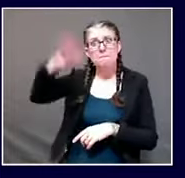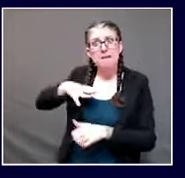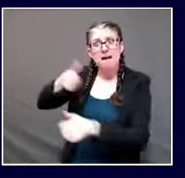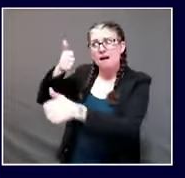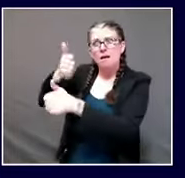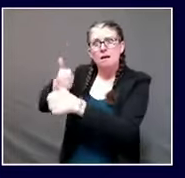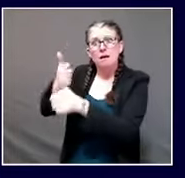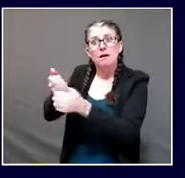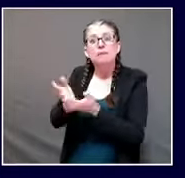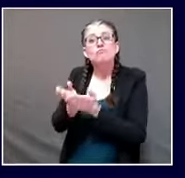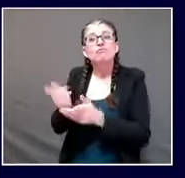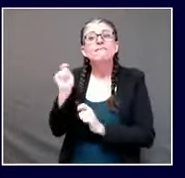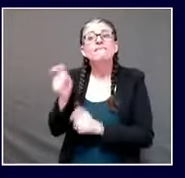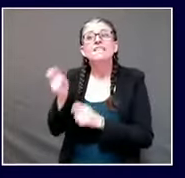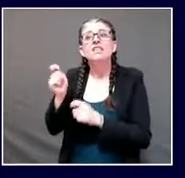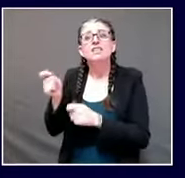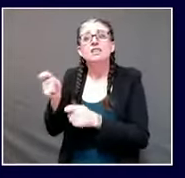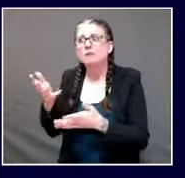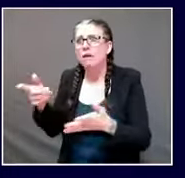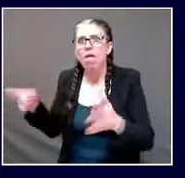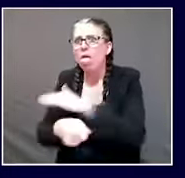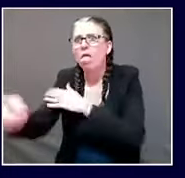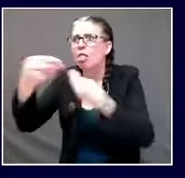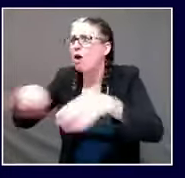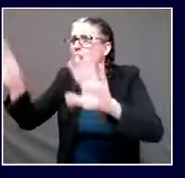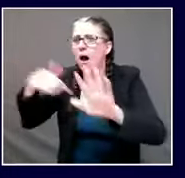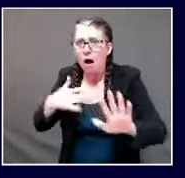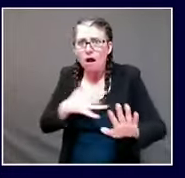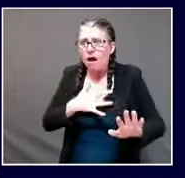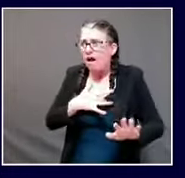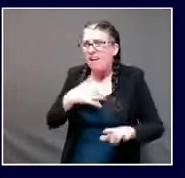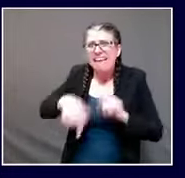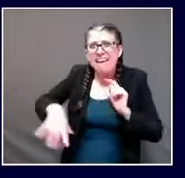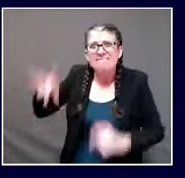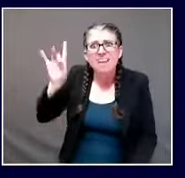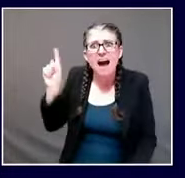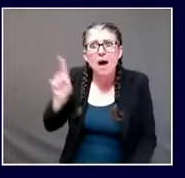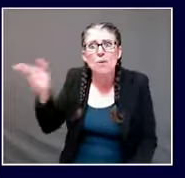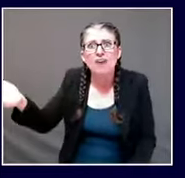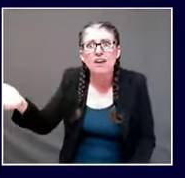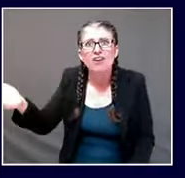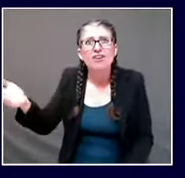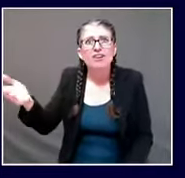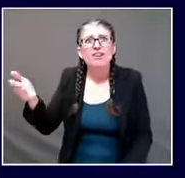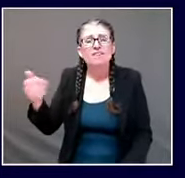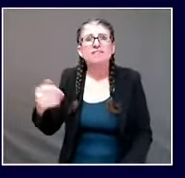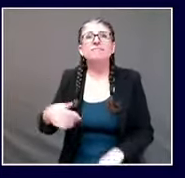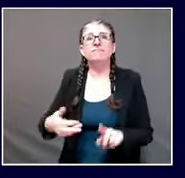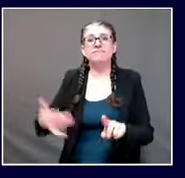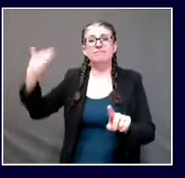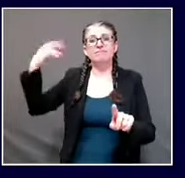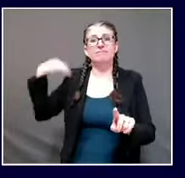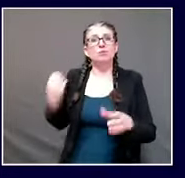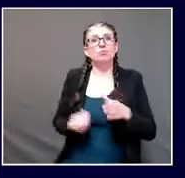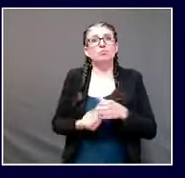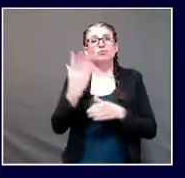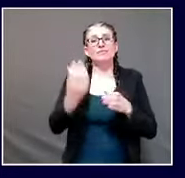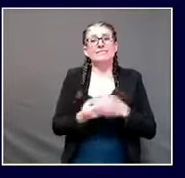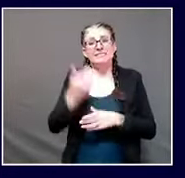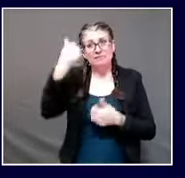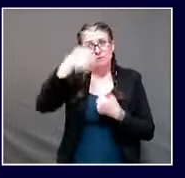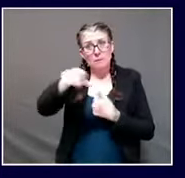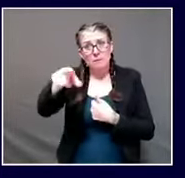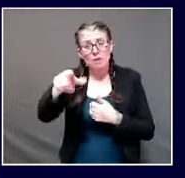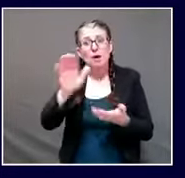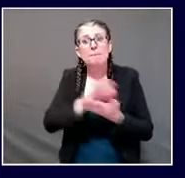followed that explosion. We grieve the lives lost, savings depleted, food and shelter wanting for thousands of families across our